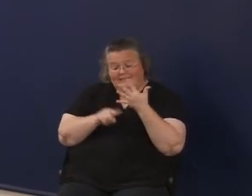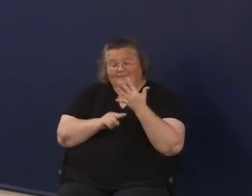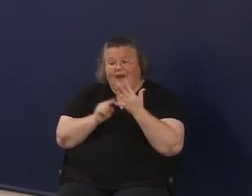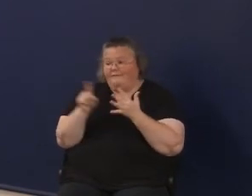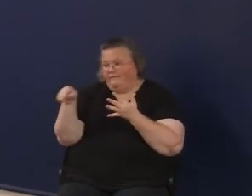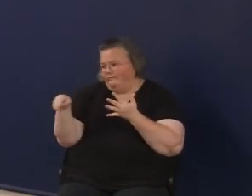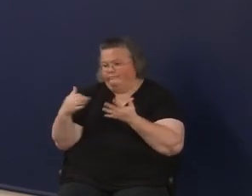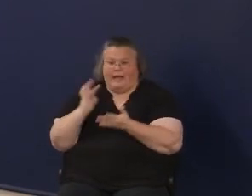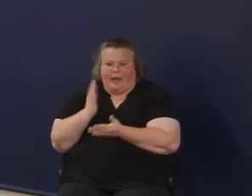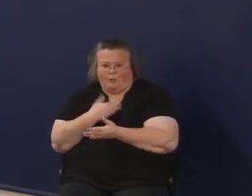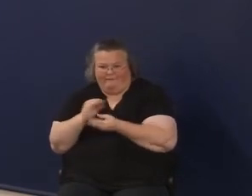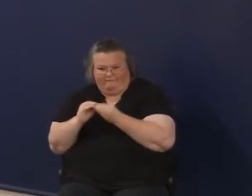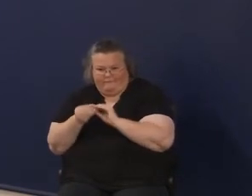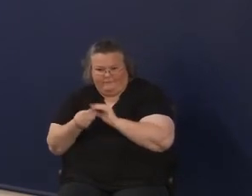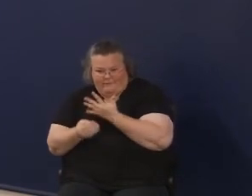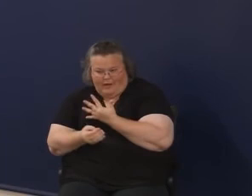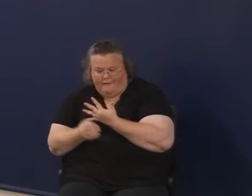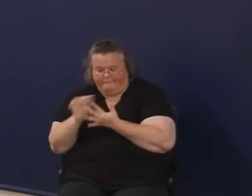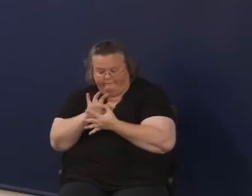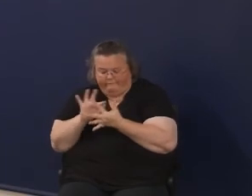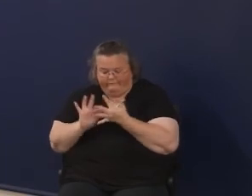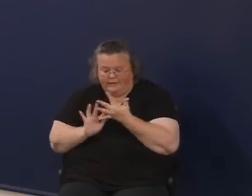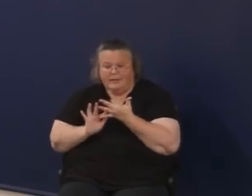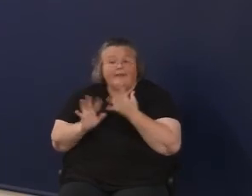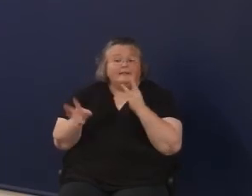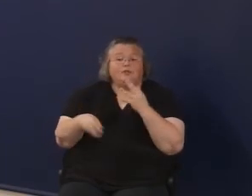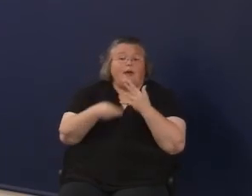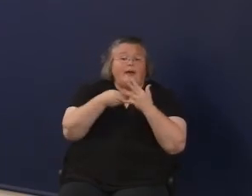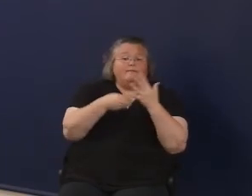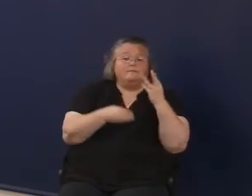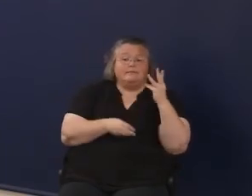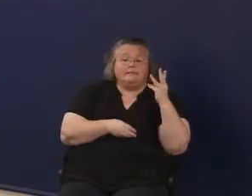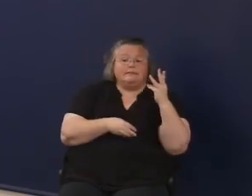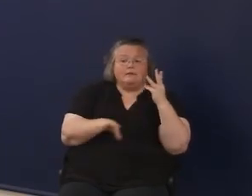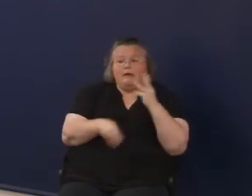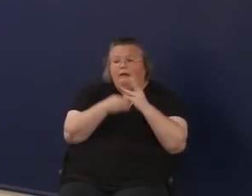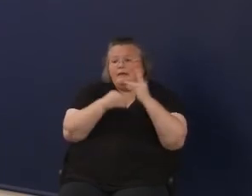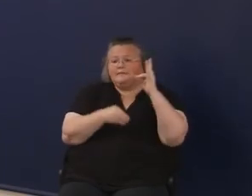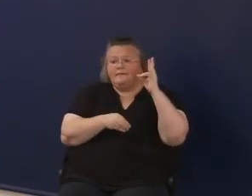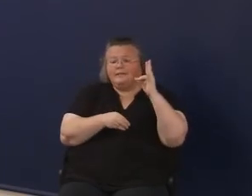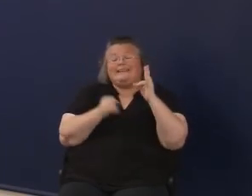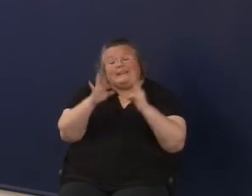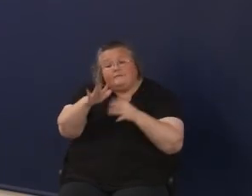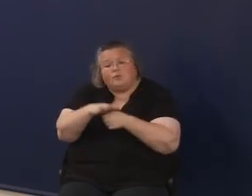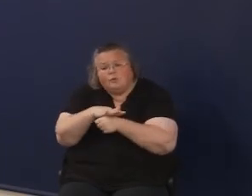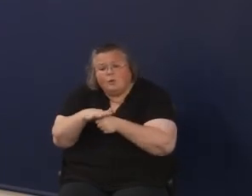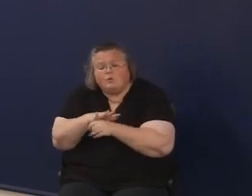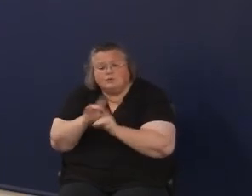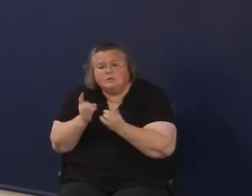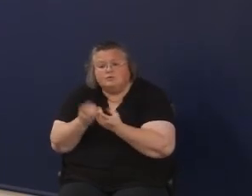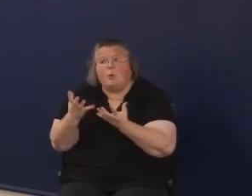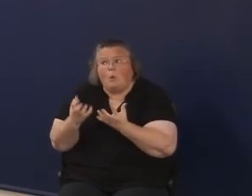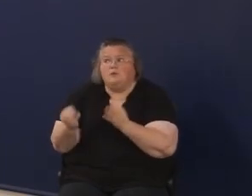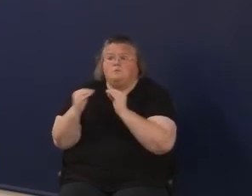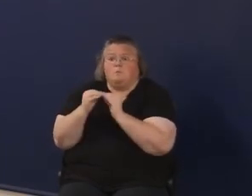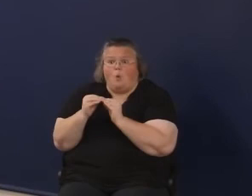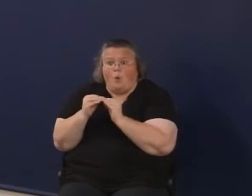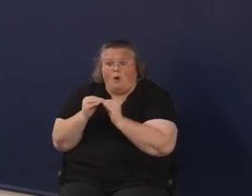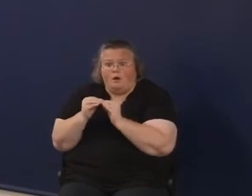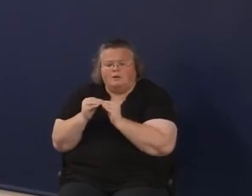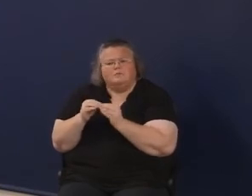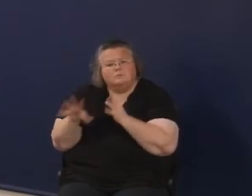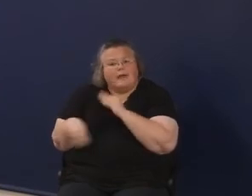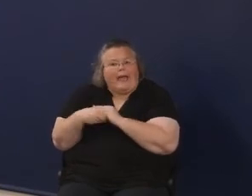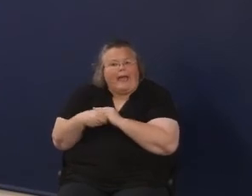or whatever number they have, and you add if your local district wants something else in addition to these.